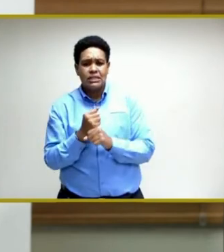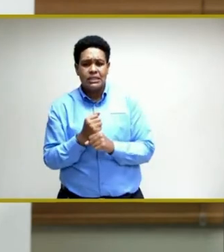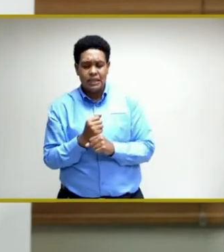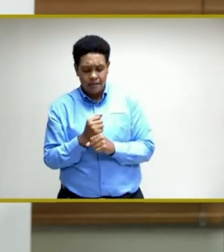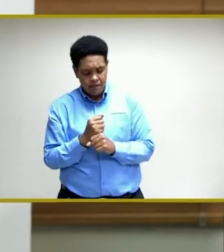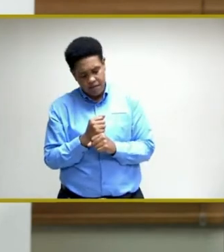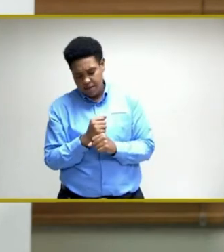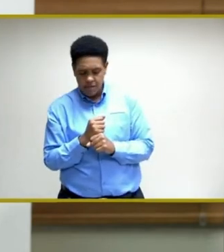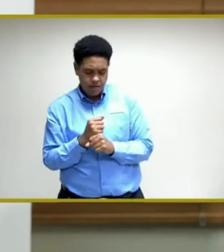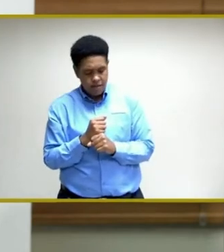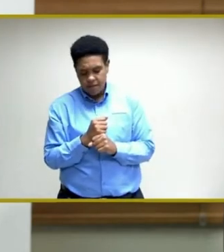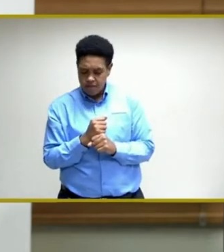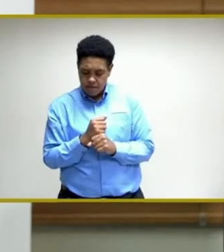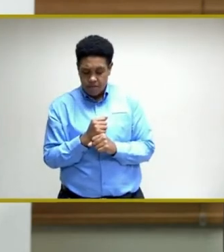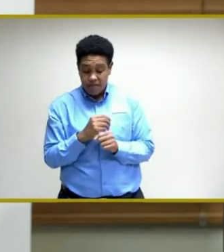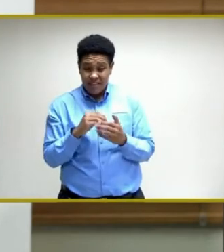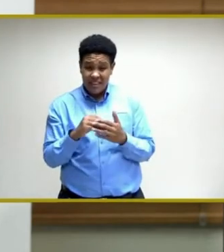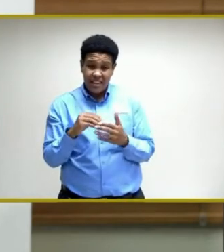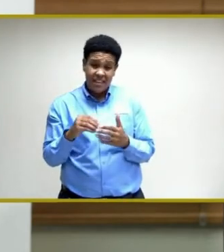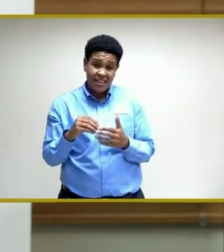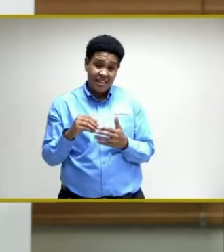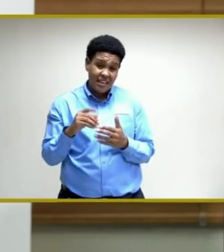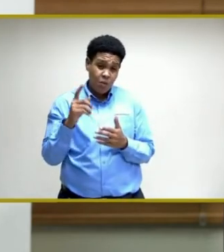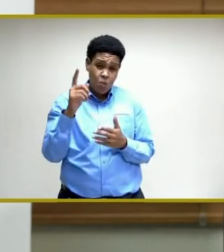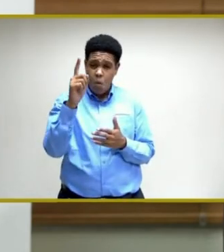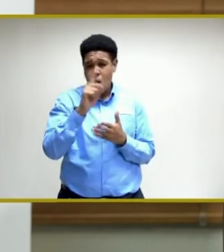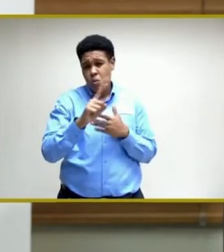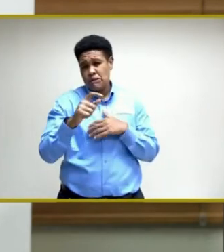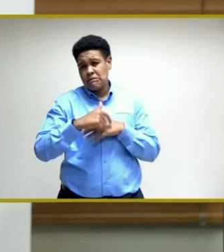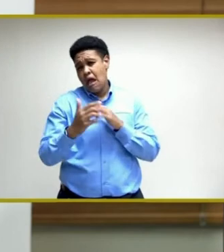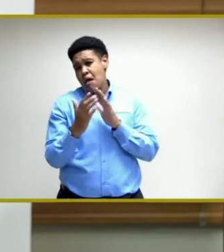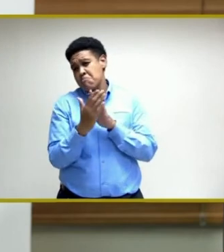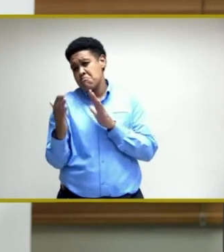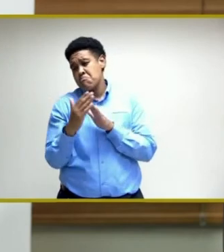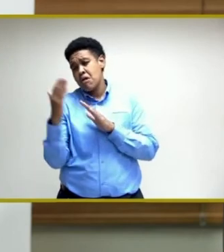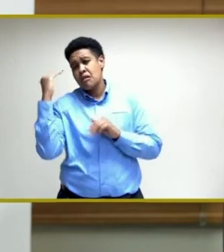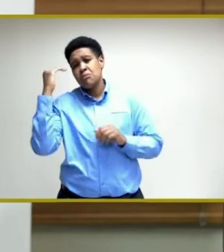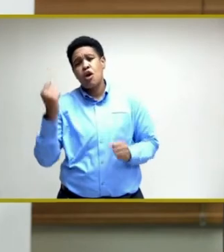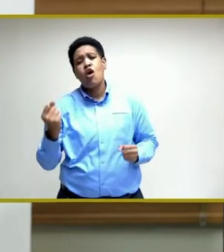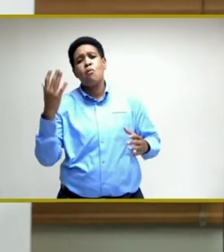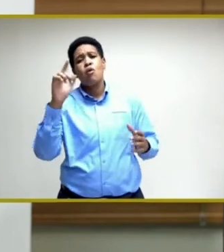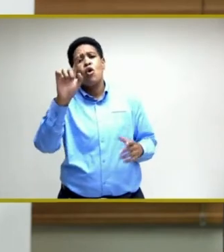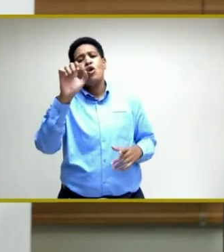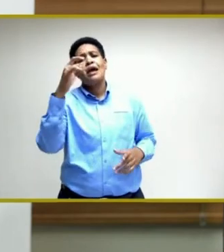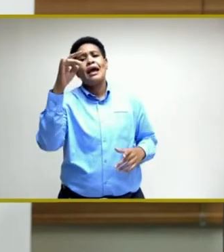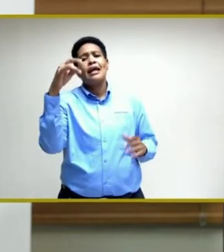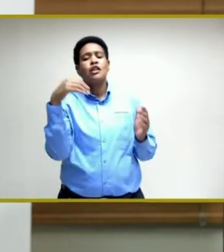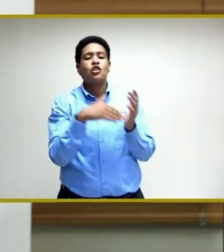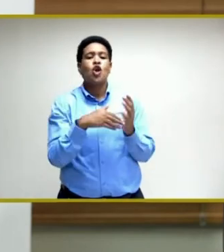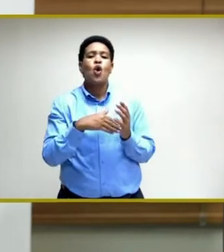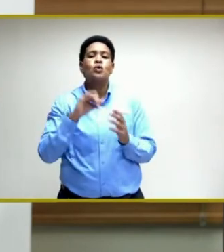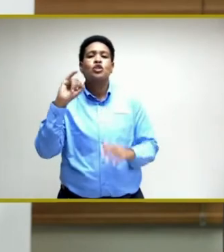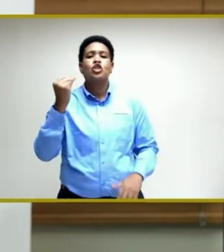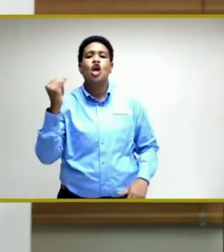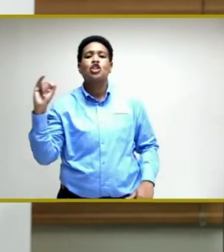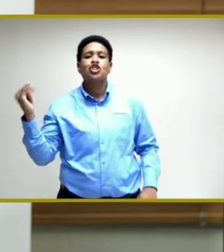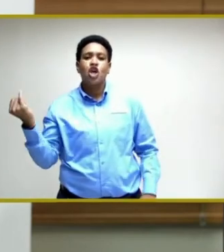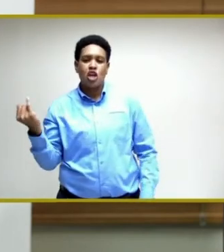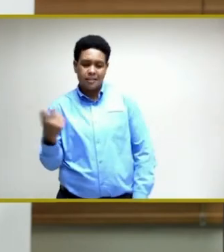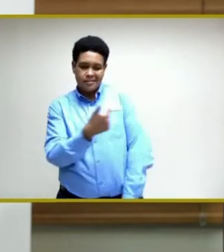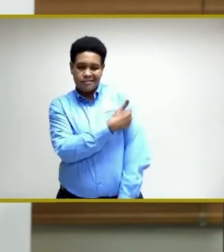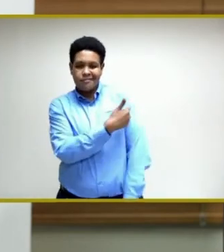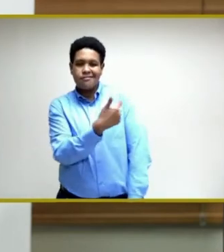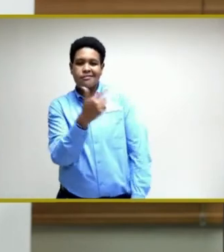over the next week, approximately 118,000 doses of the Johnson & Johnson